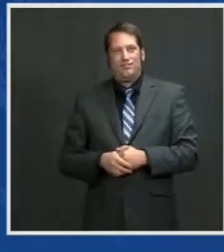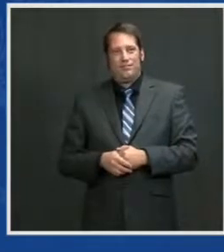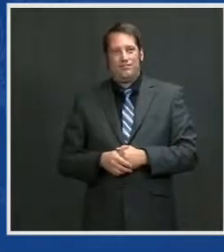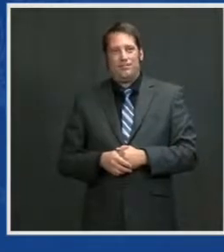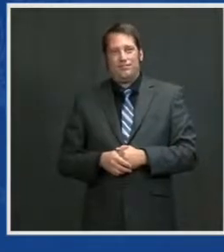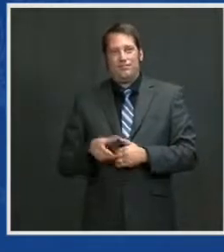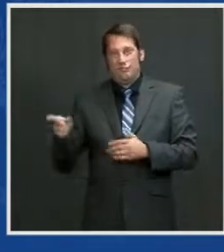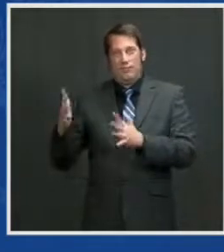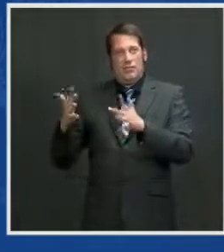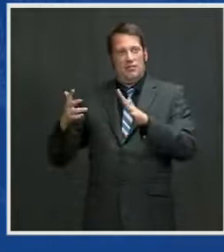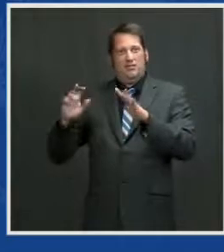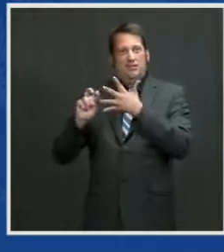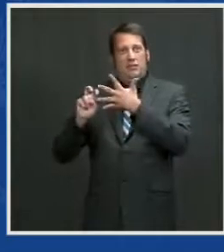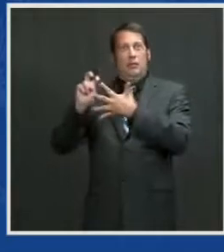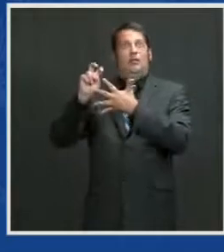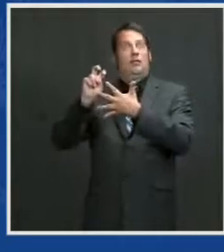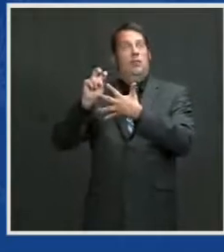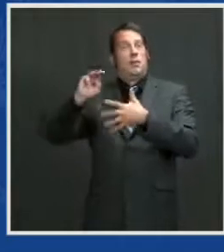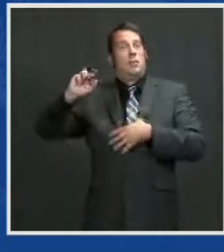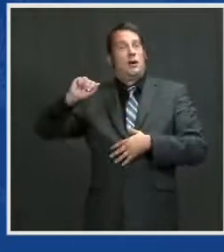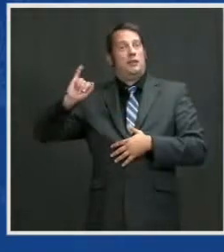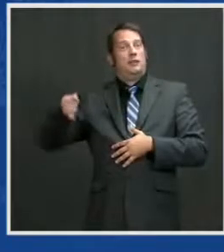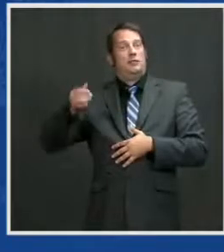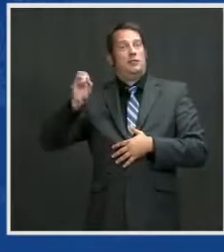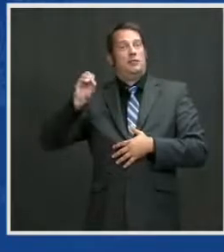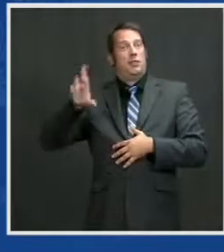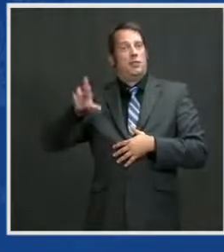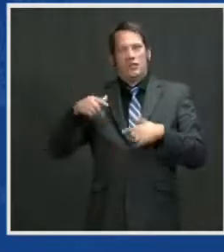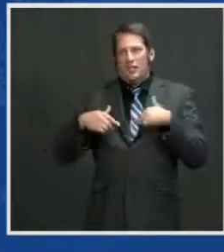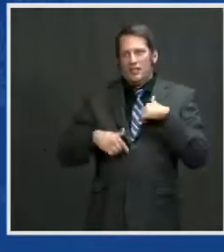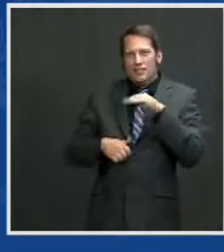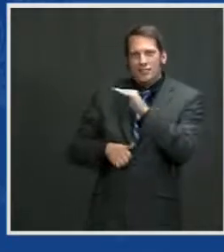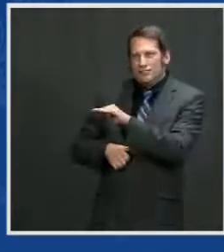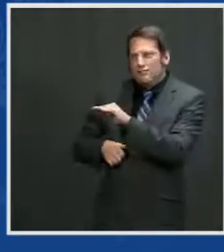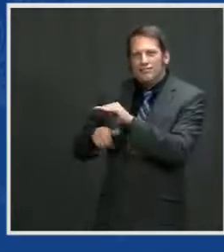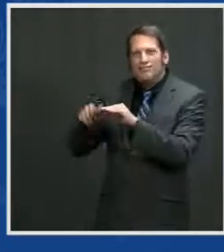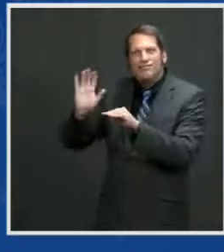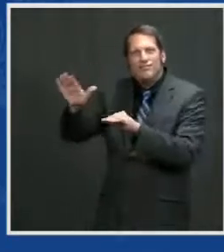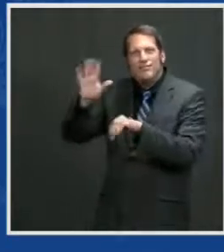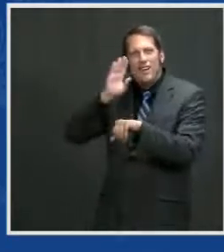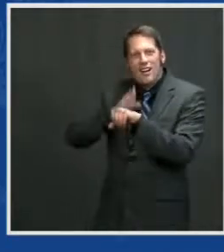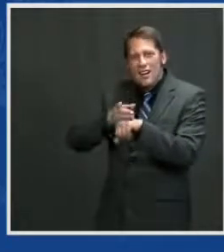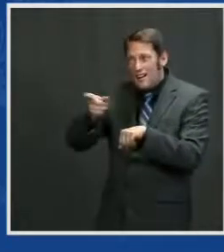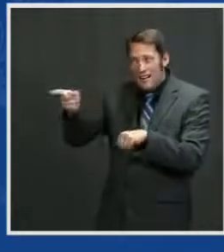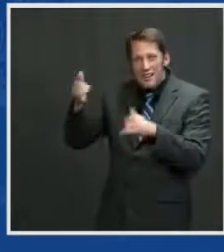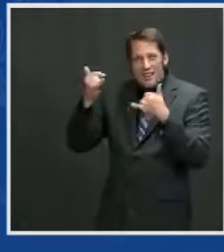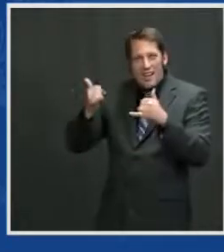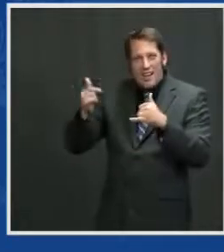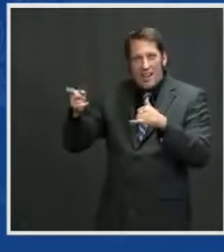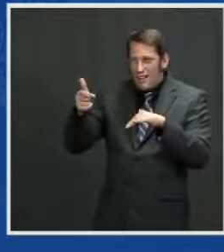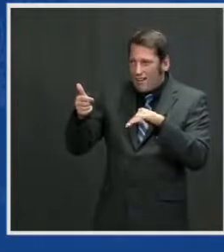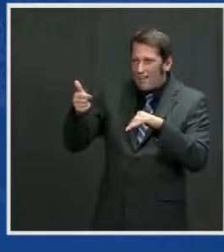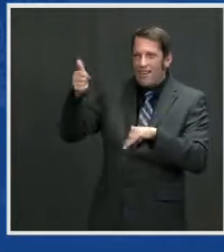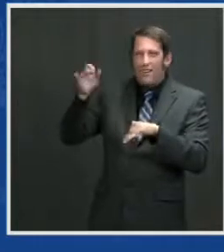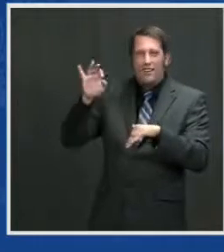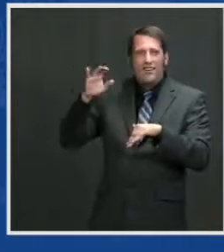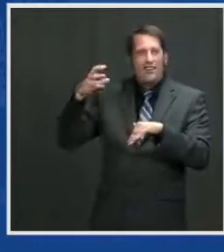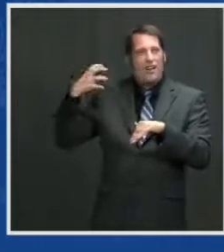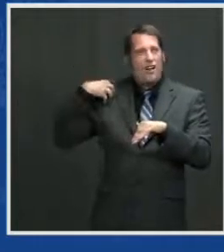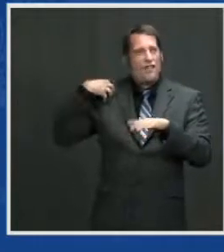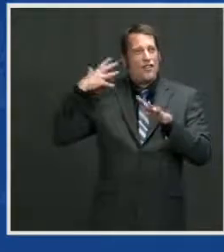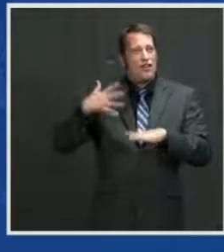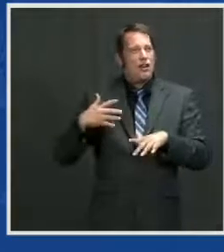was in and out of Iraq and Afghanistan about 28 times. And I said, you're now a field-grade officer. He said, Dad, I have no illusions.